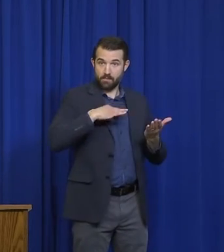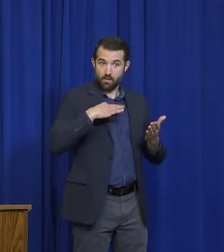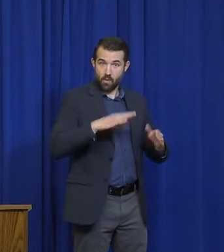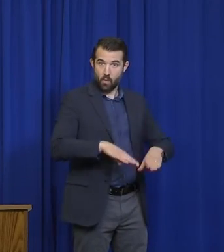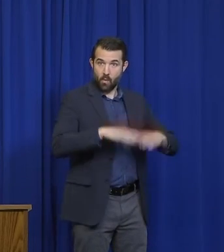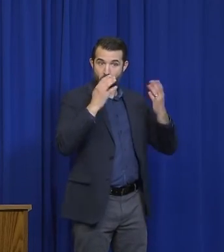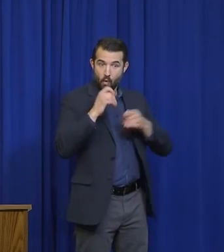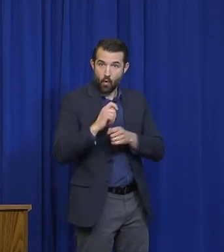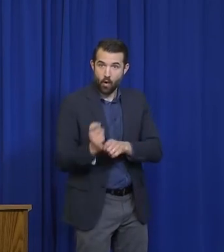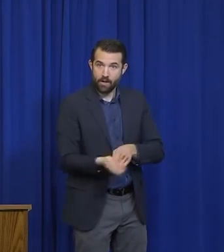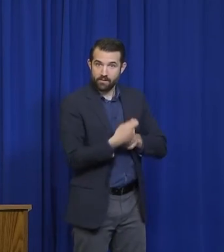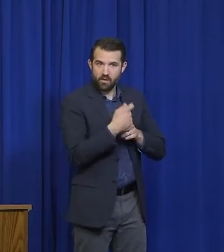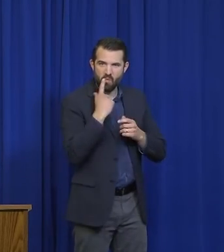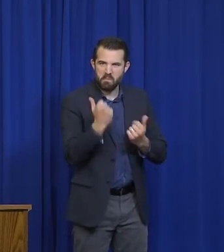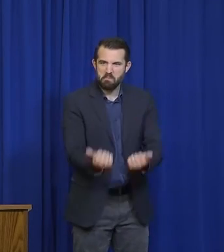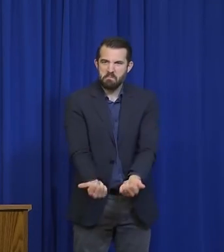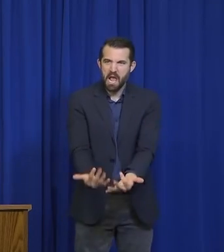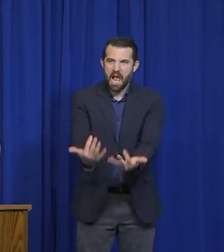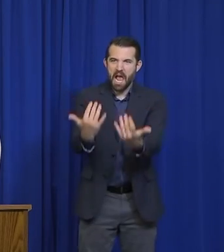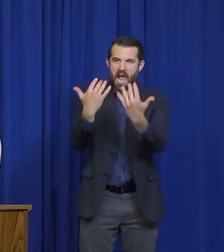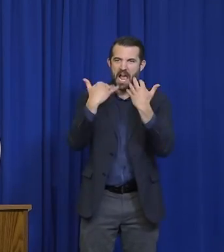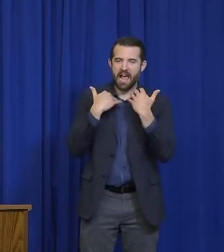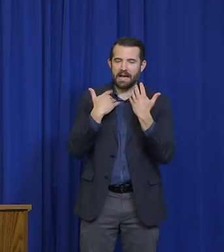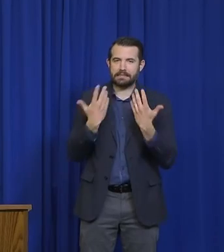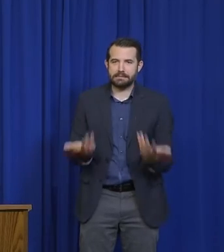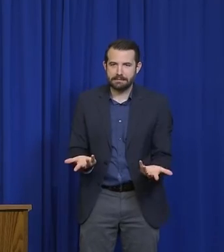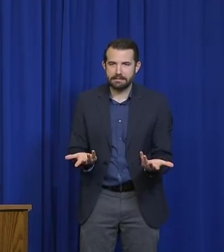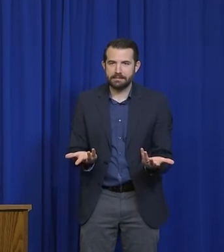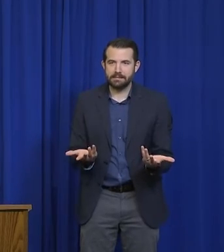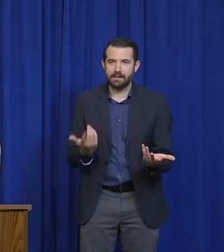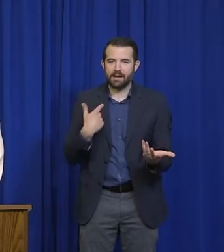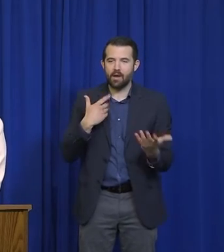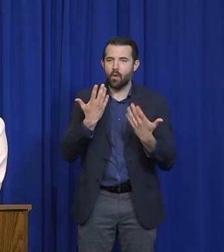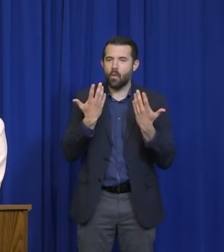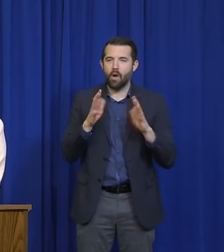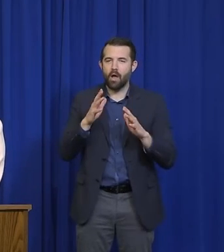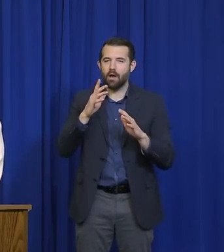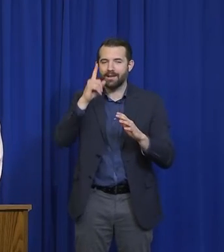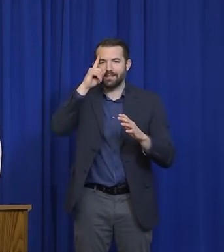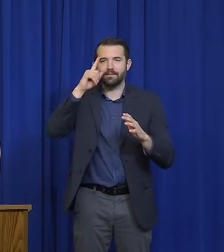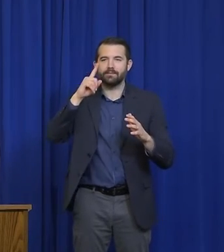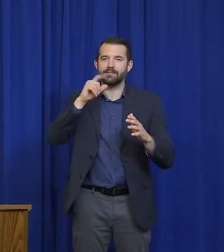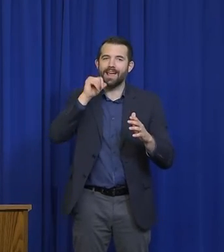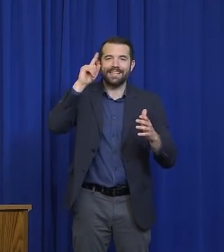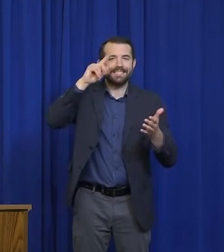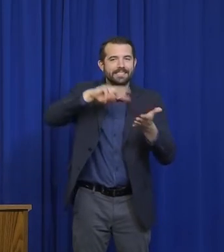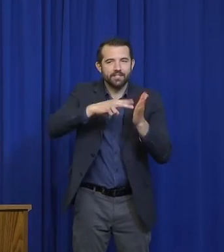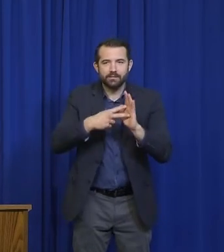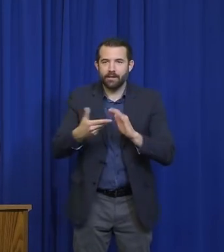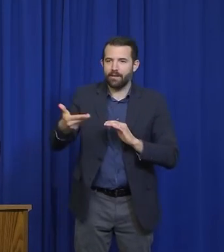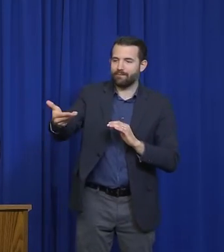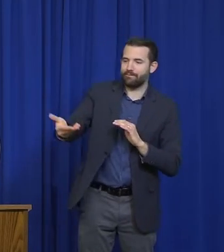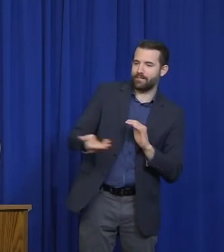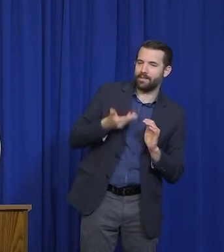and that we don't implicitly invite people from a high-incidence area to flock up here on a lovely day to